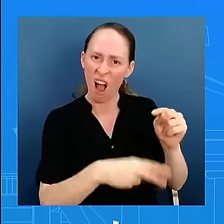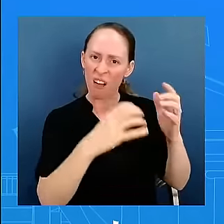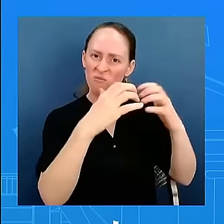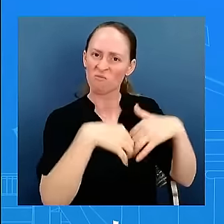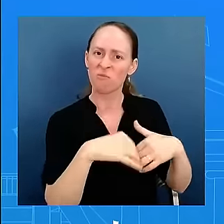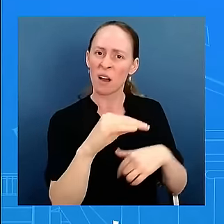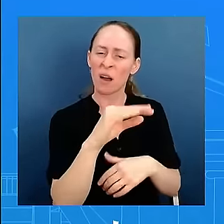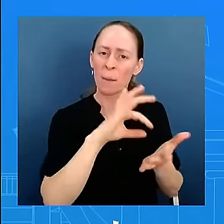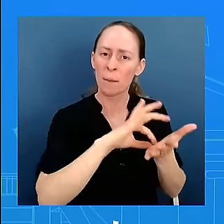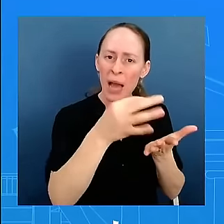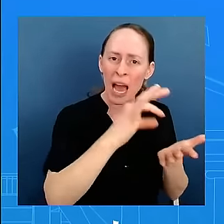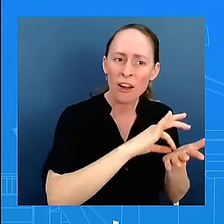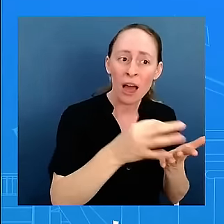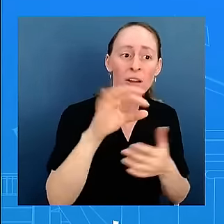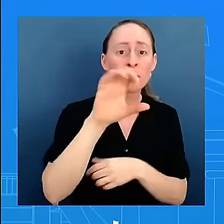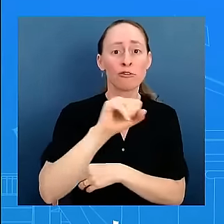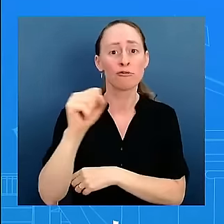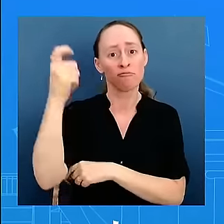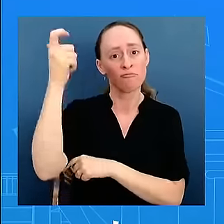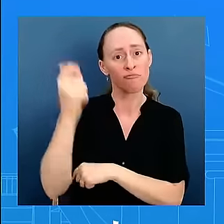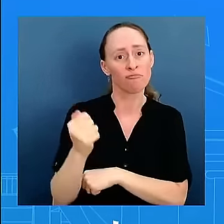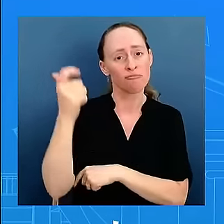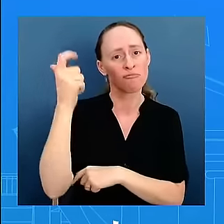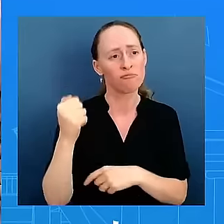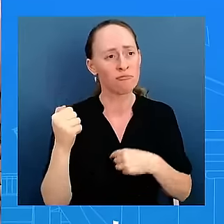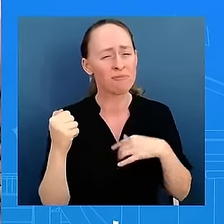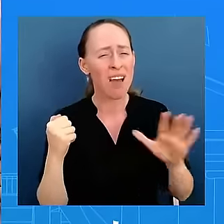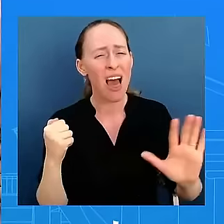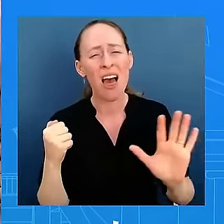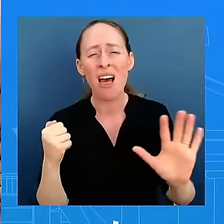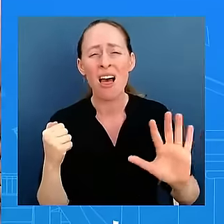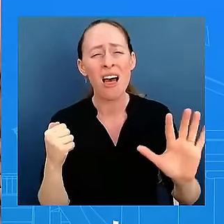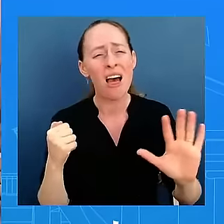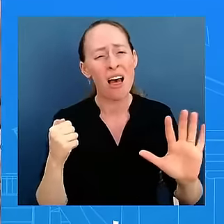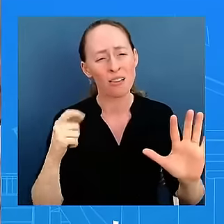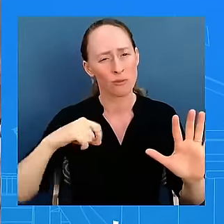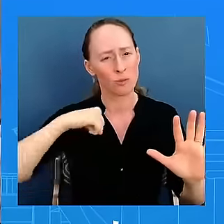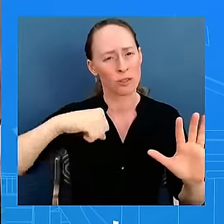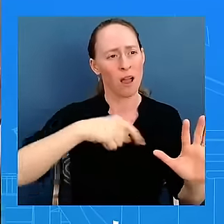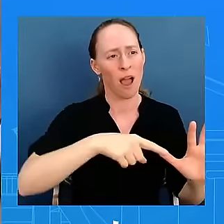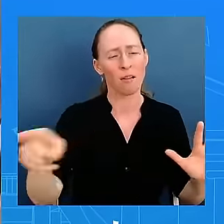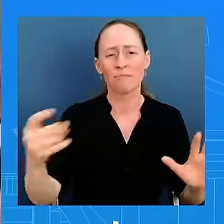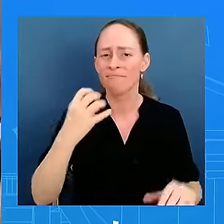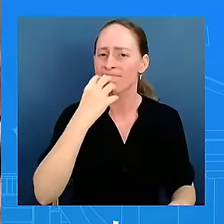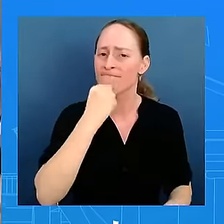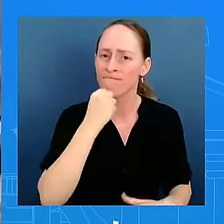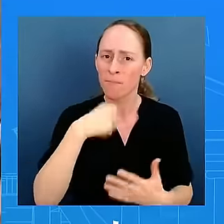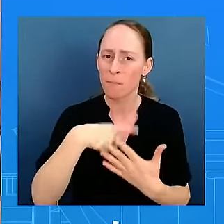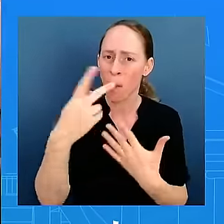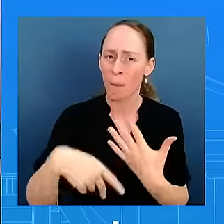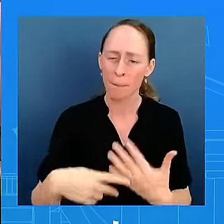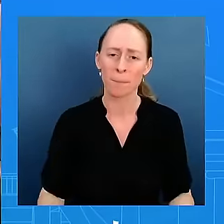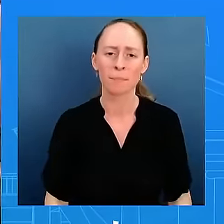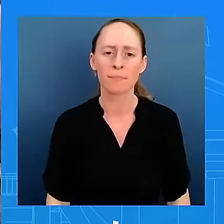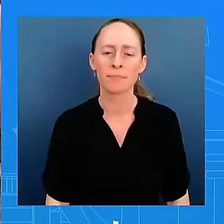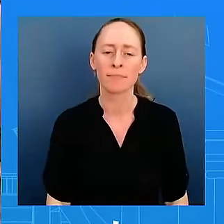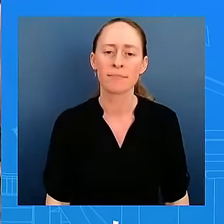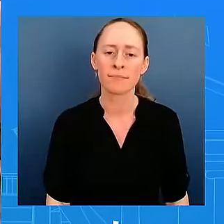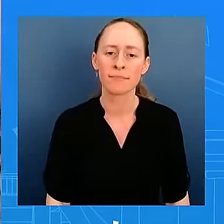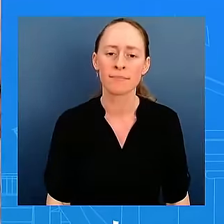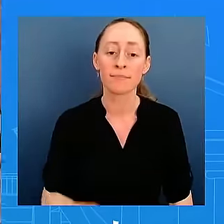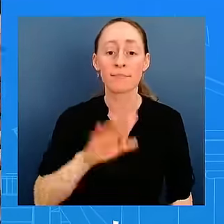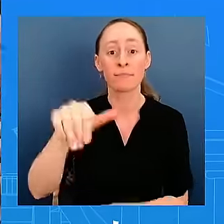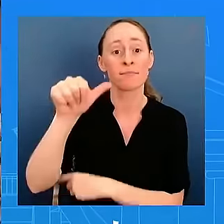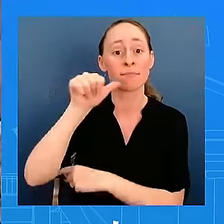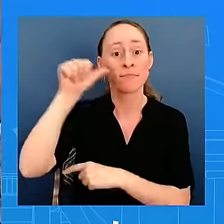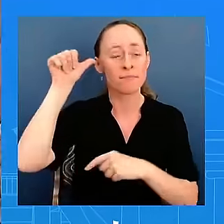those important programs that americans need so if i could the other topic last night the president kept with the theme of saving democracy alluding to